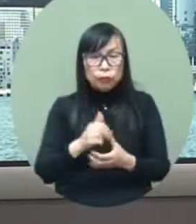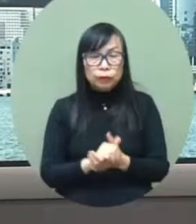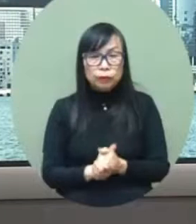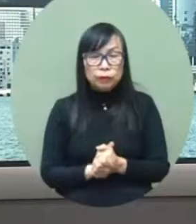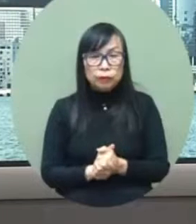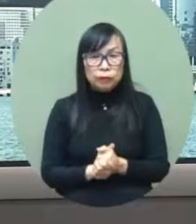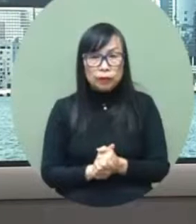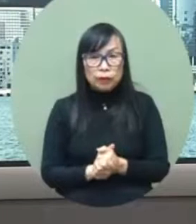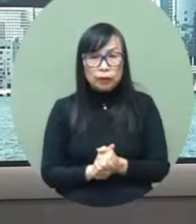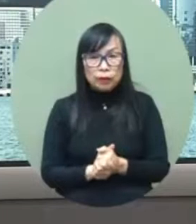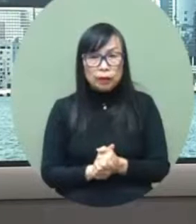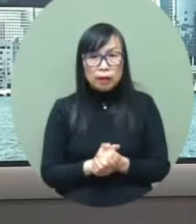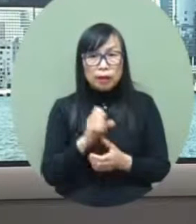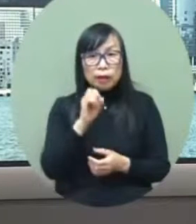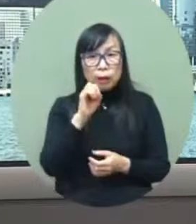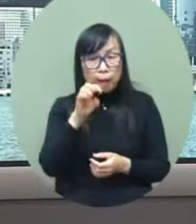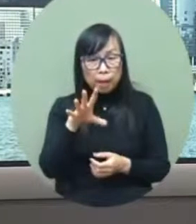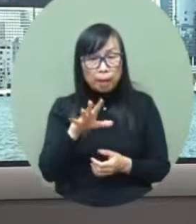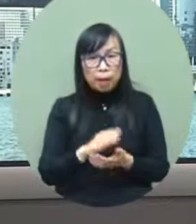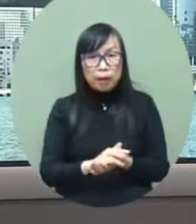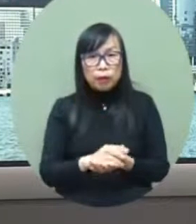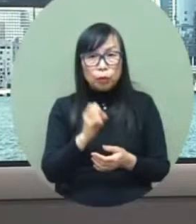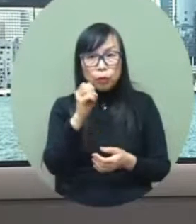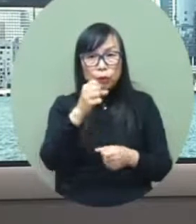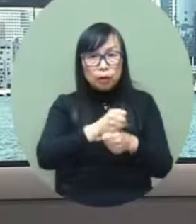this is the more effective way forward